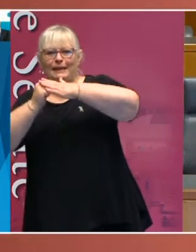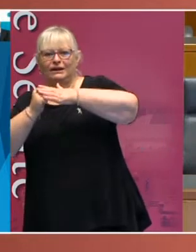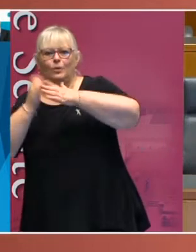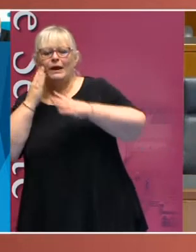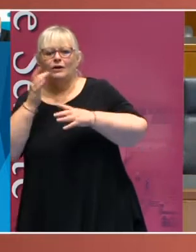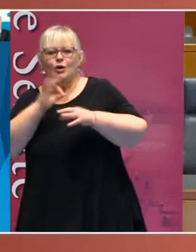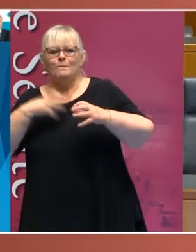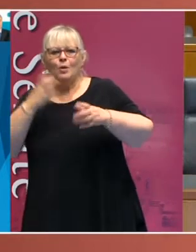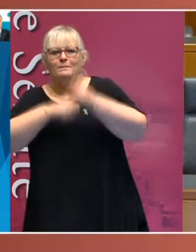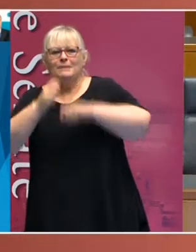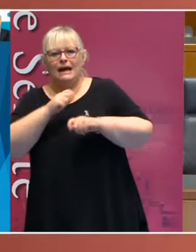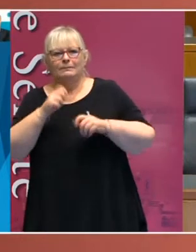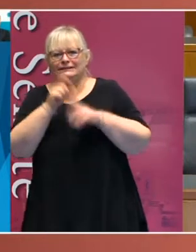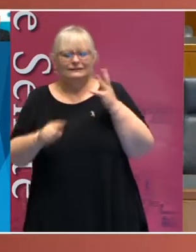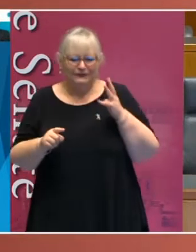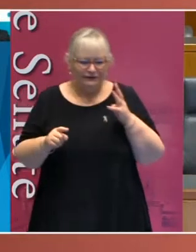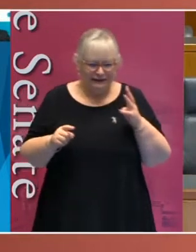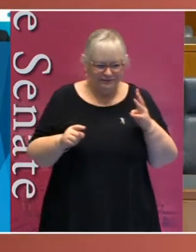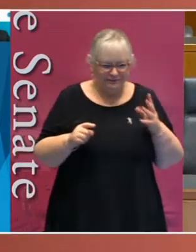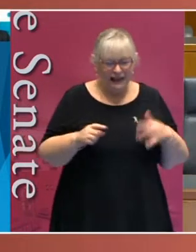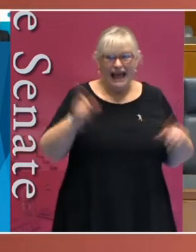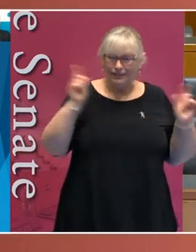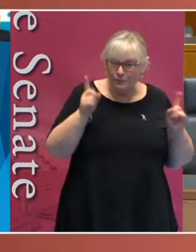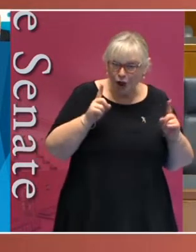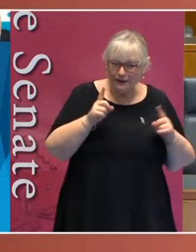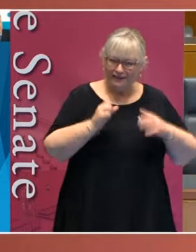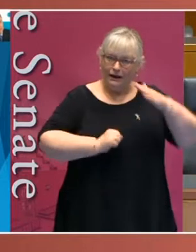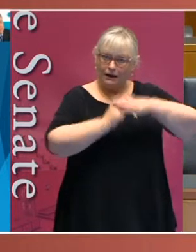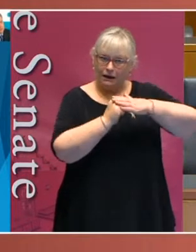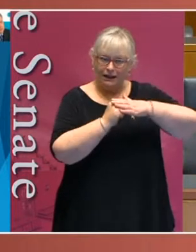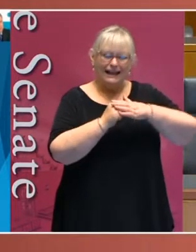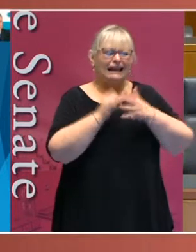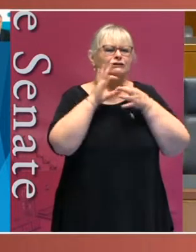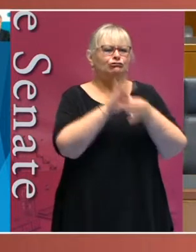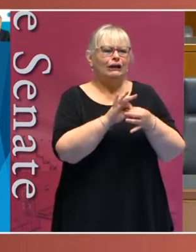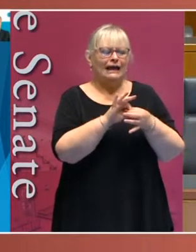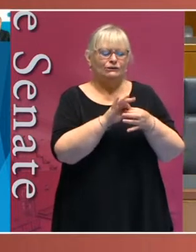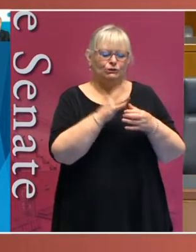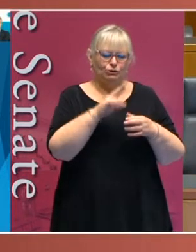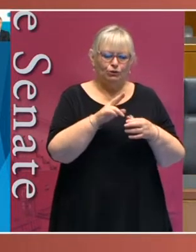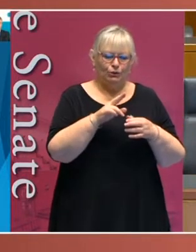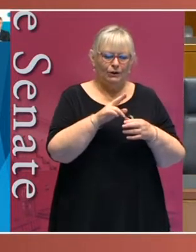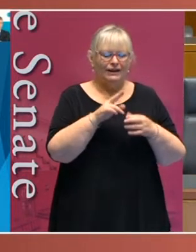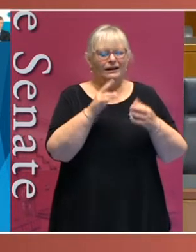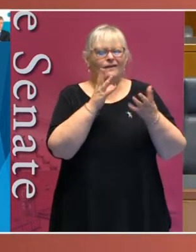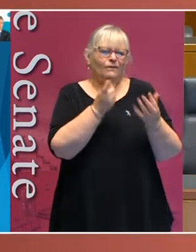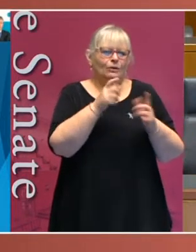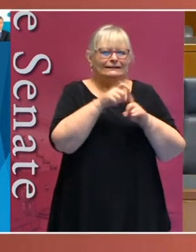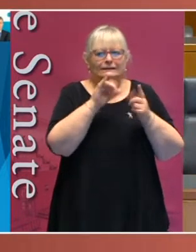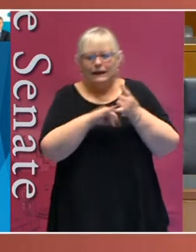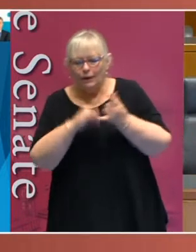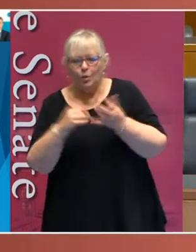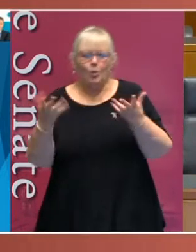off that has been imposed in Australia and across the world is arbitrarily related to means of social security or